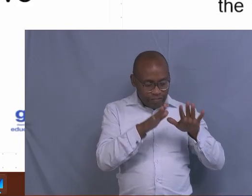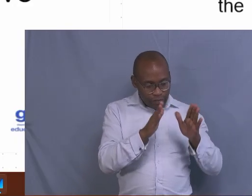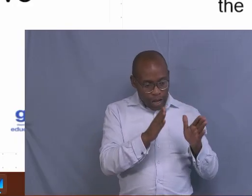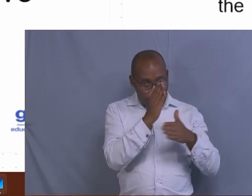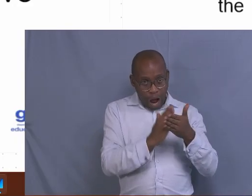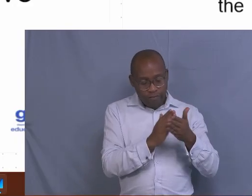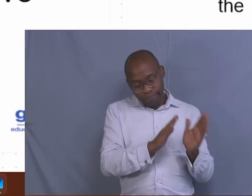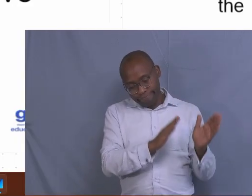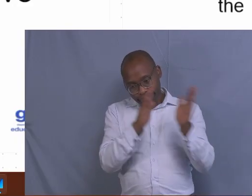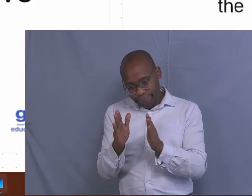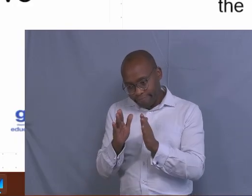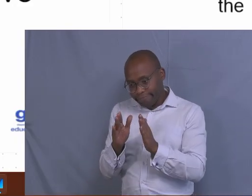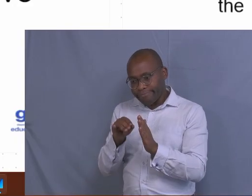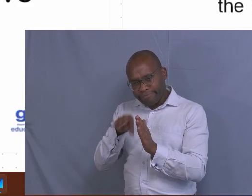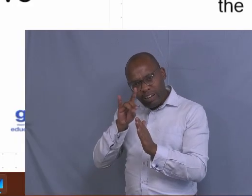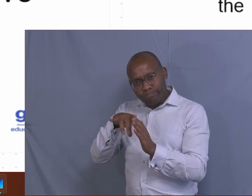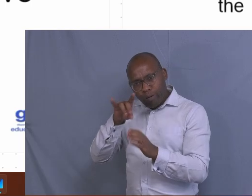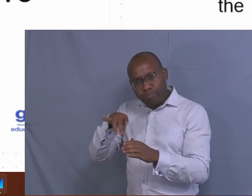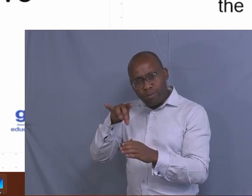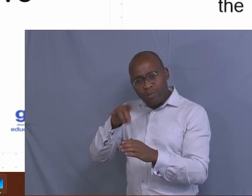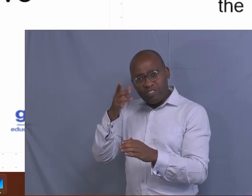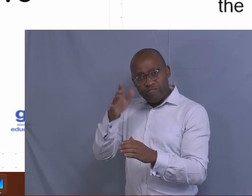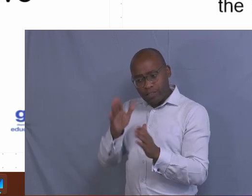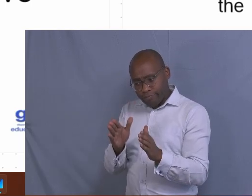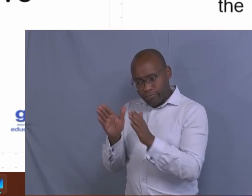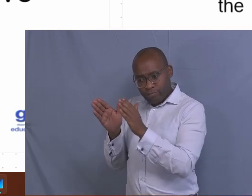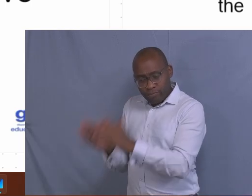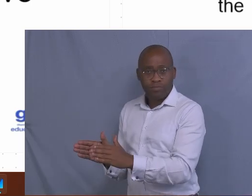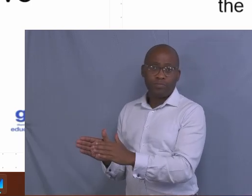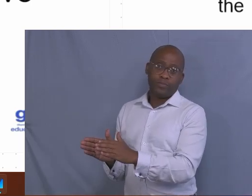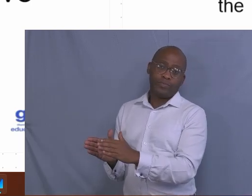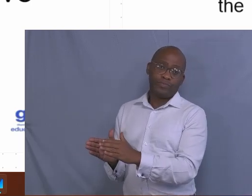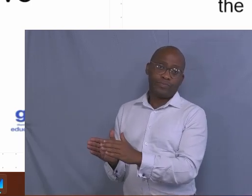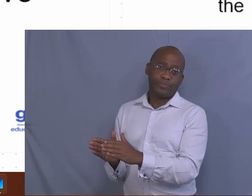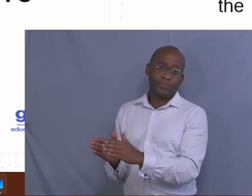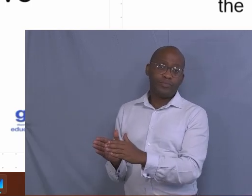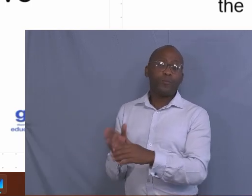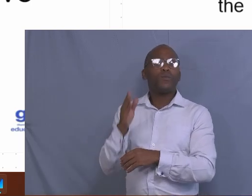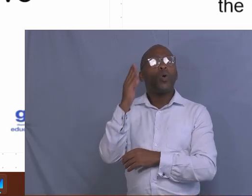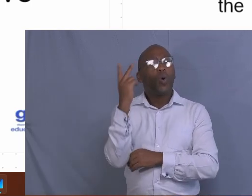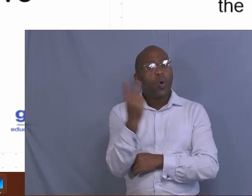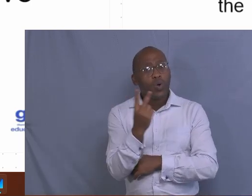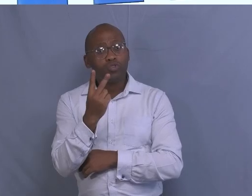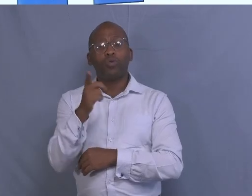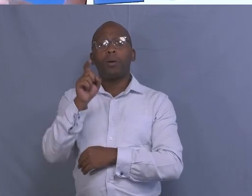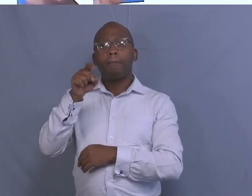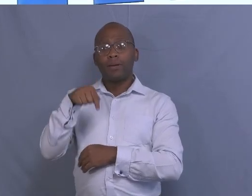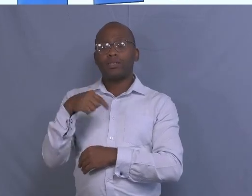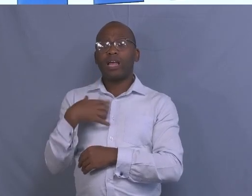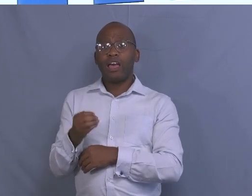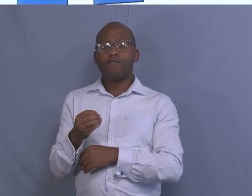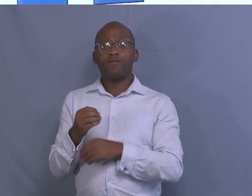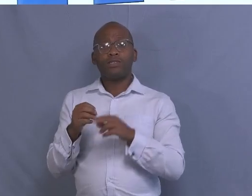the livestock farmers to have different herds of animals. As I said, when I'm